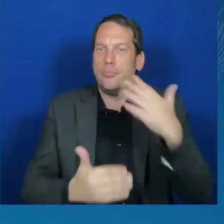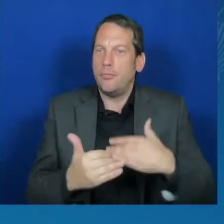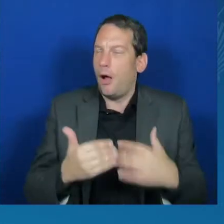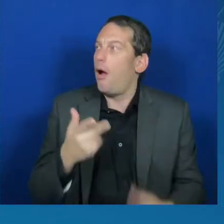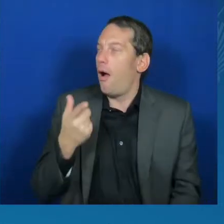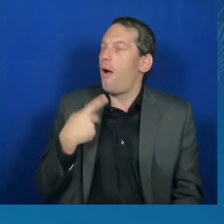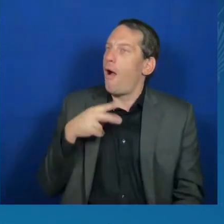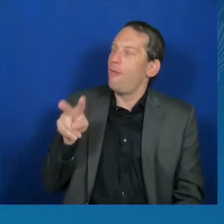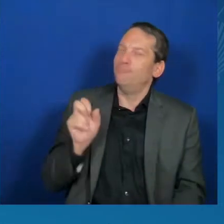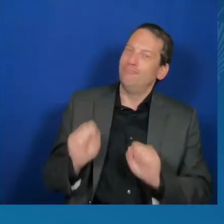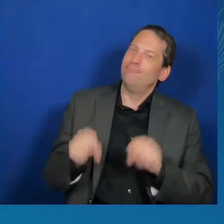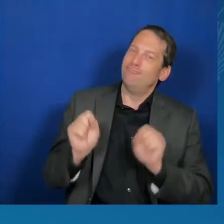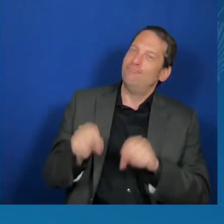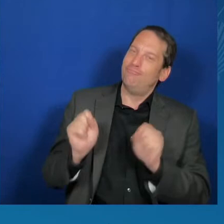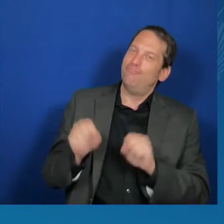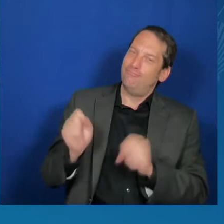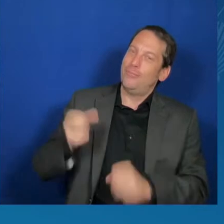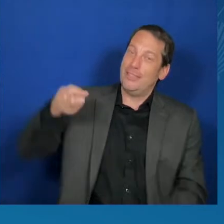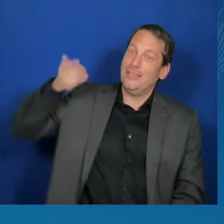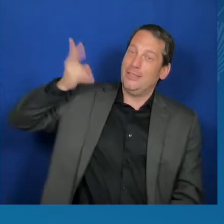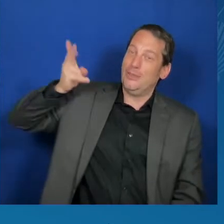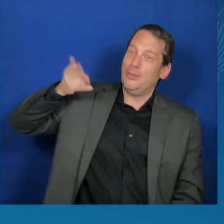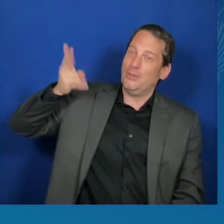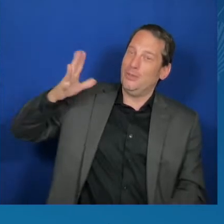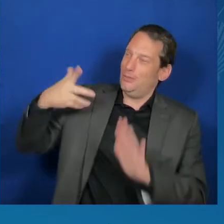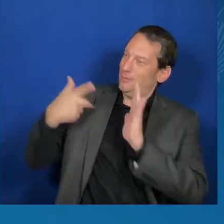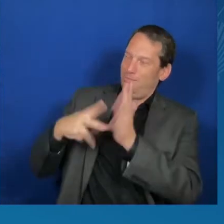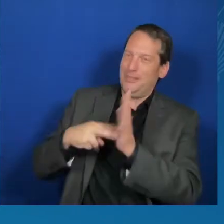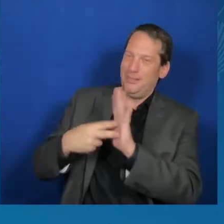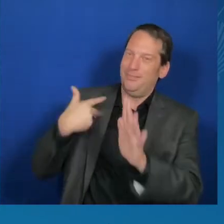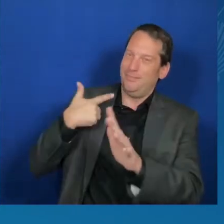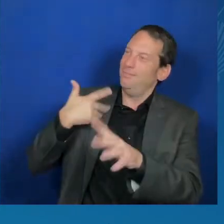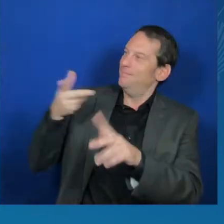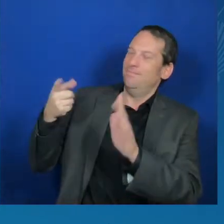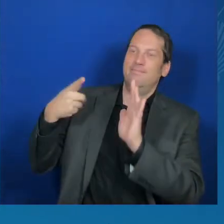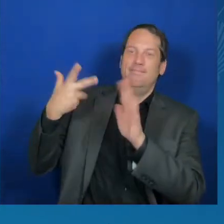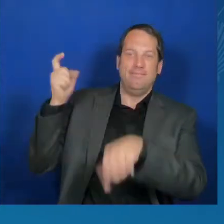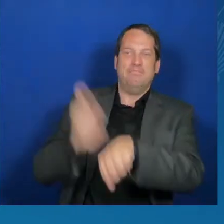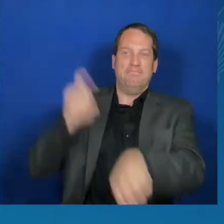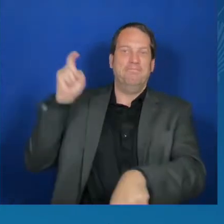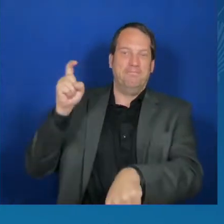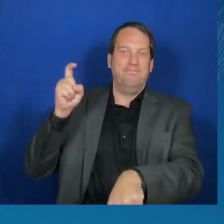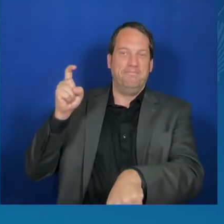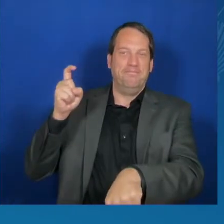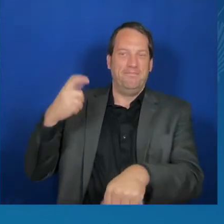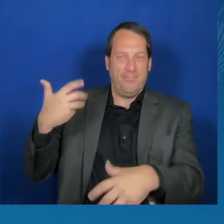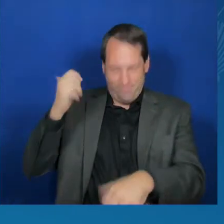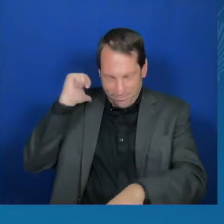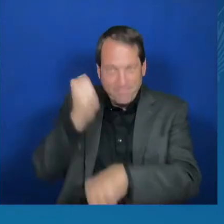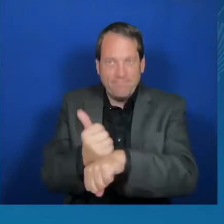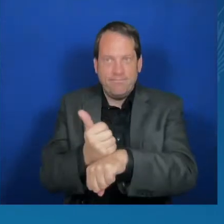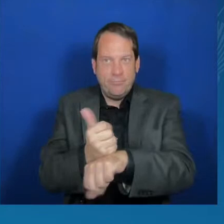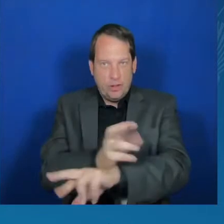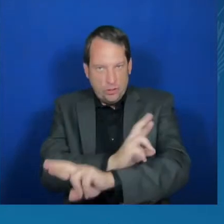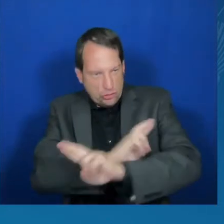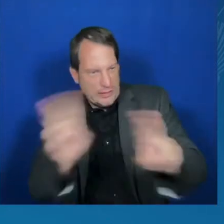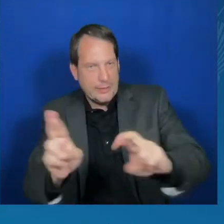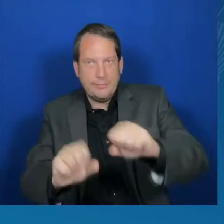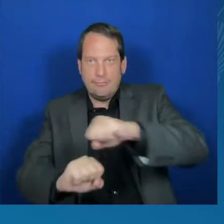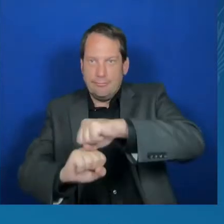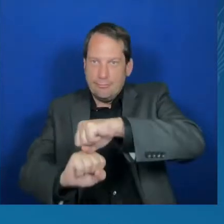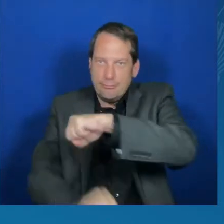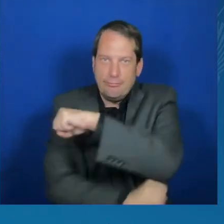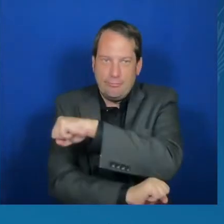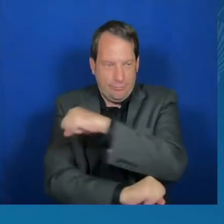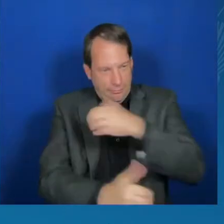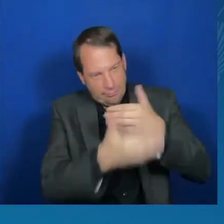we had the opportunity to lay the groundwork for the future of AI. And the urgency of this